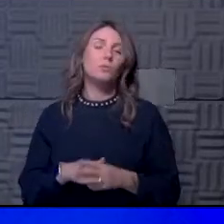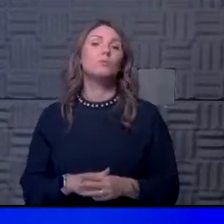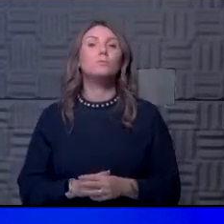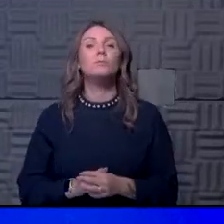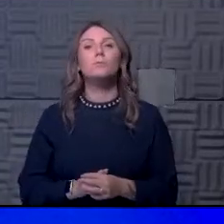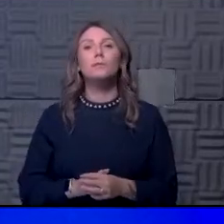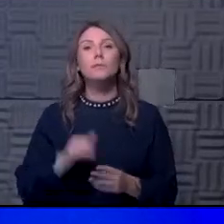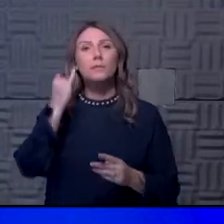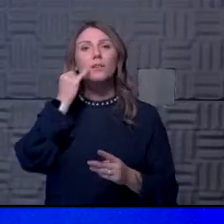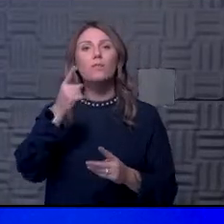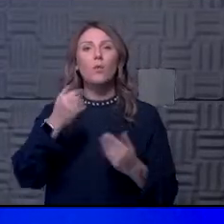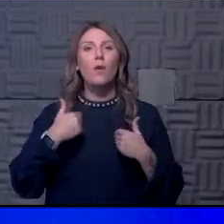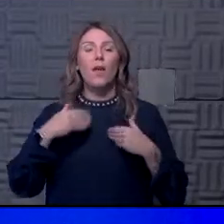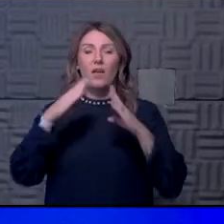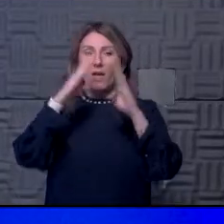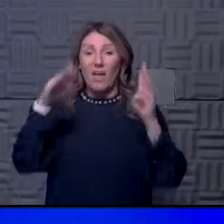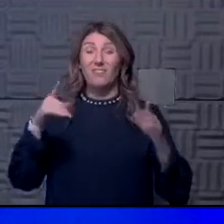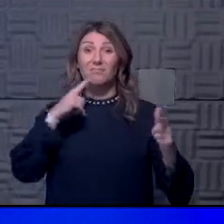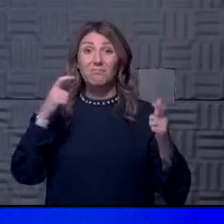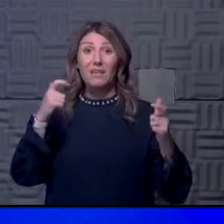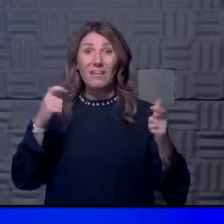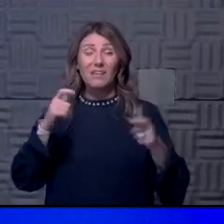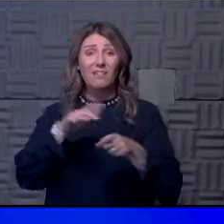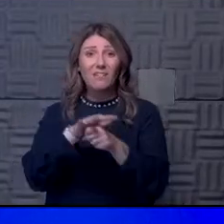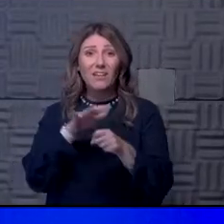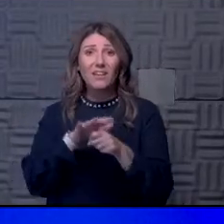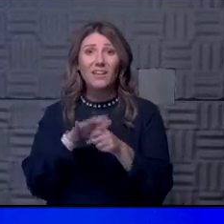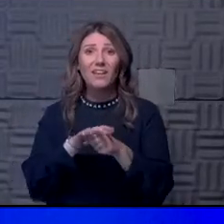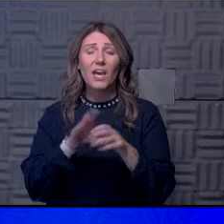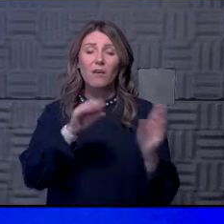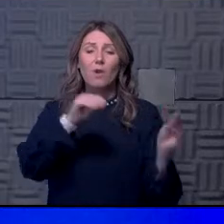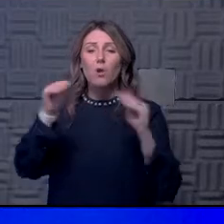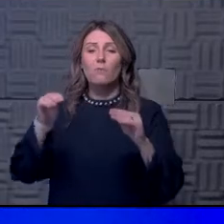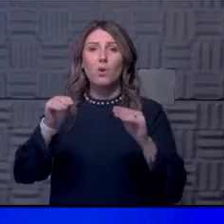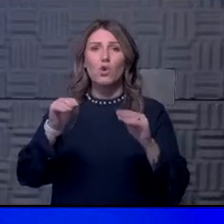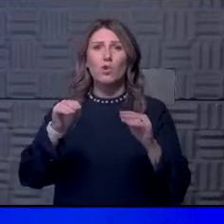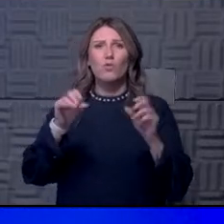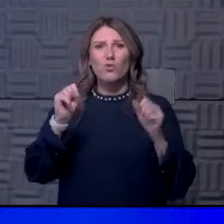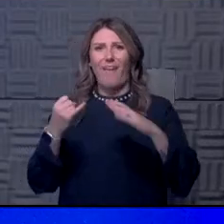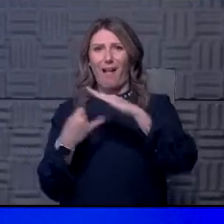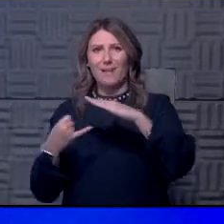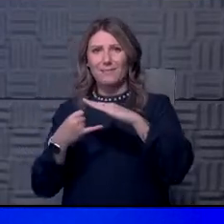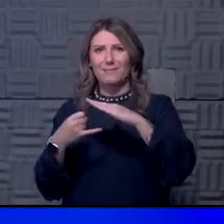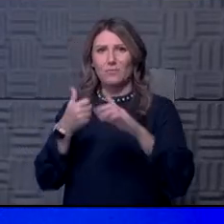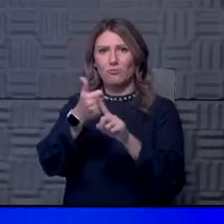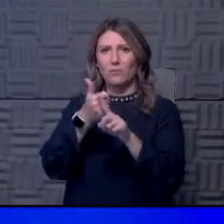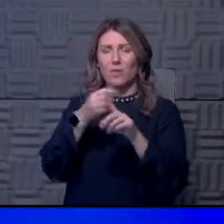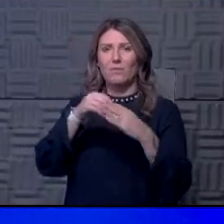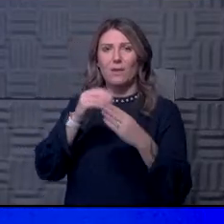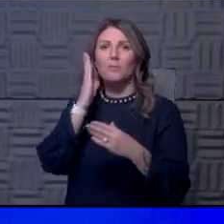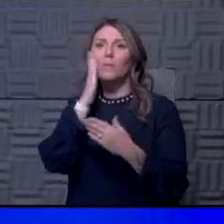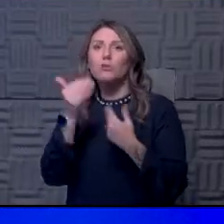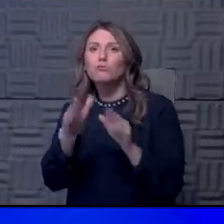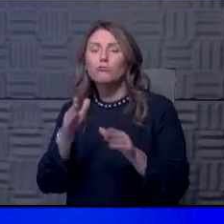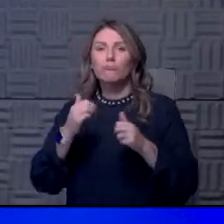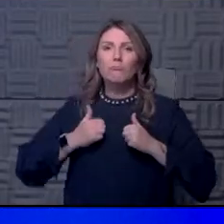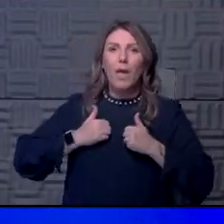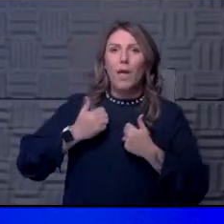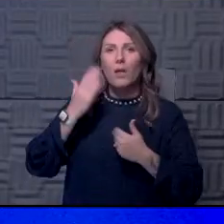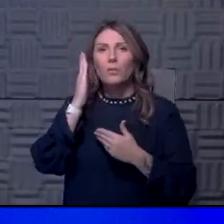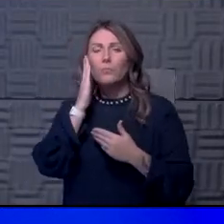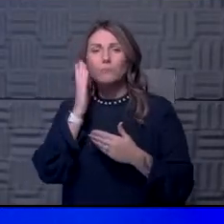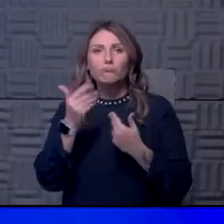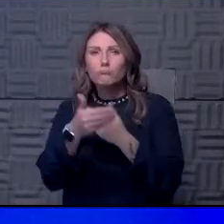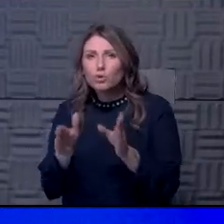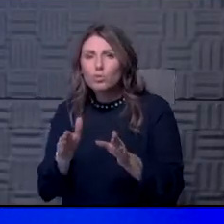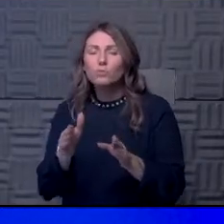if you have a household that's big enough, move to an area where you can isolate yourself in a bathroom and bedroom, um, have your food delivered. If you